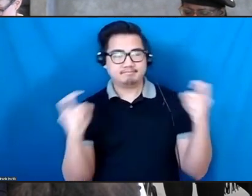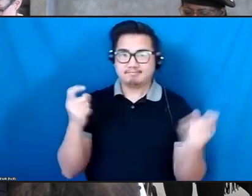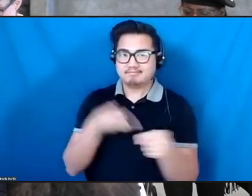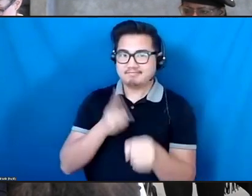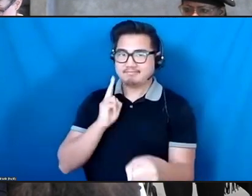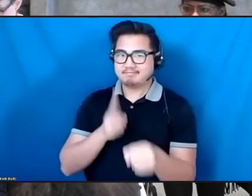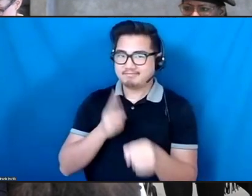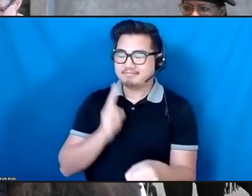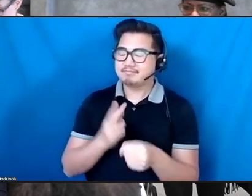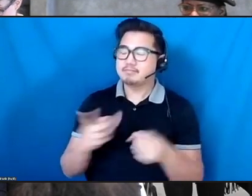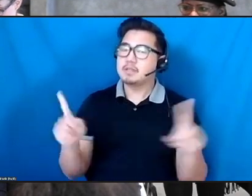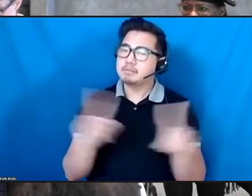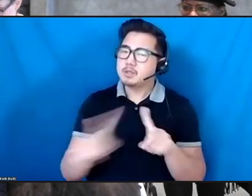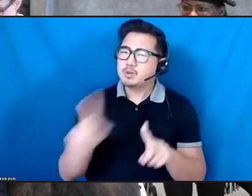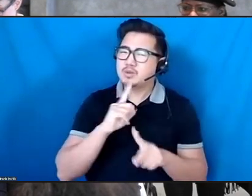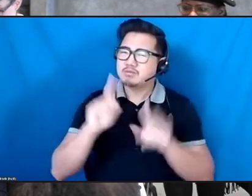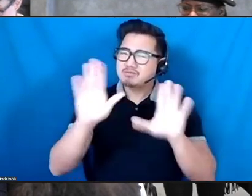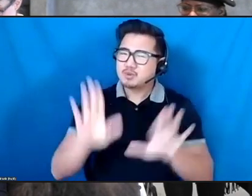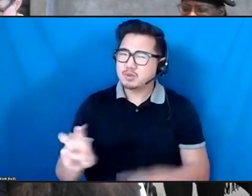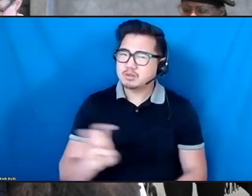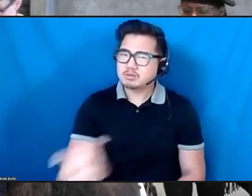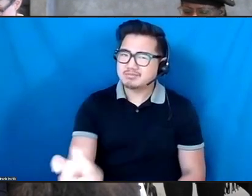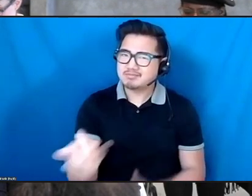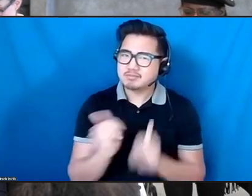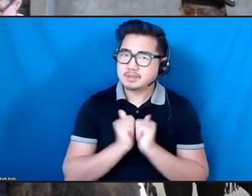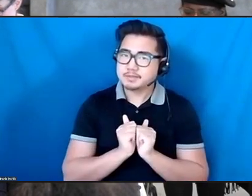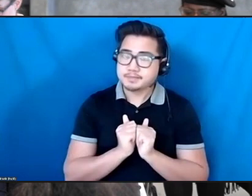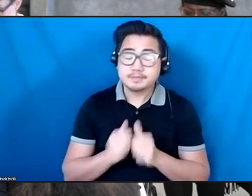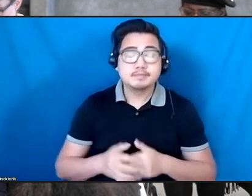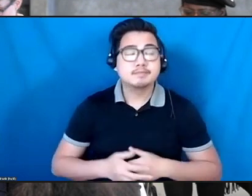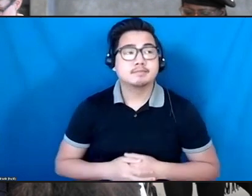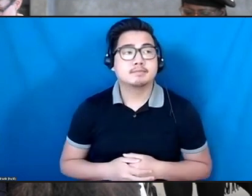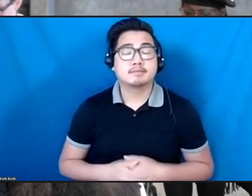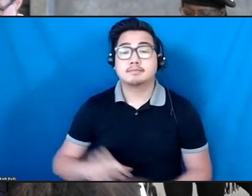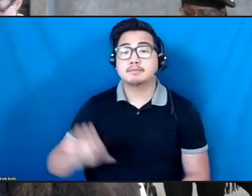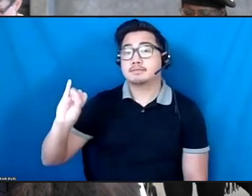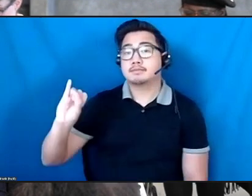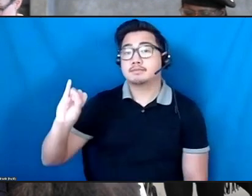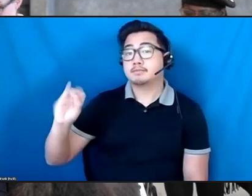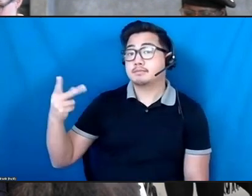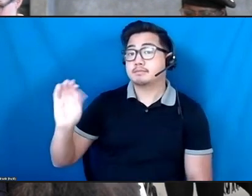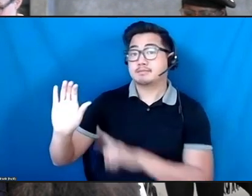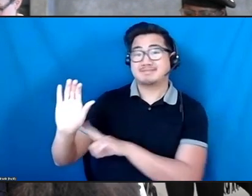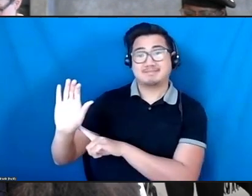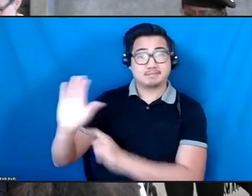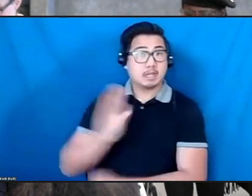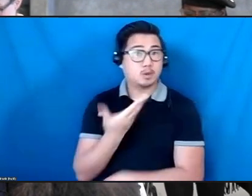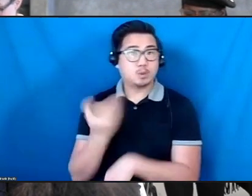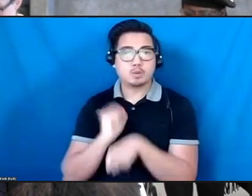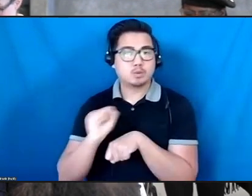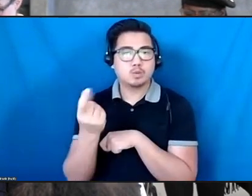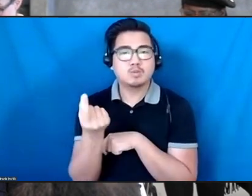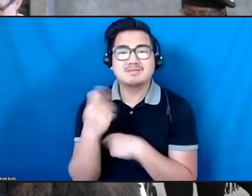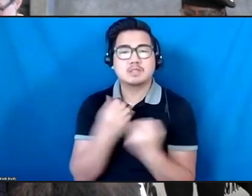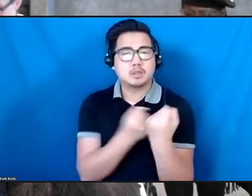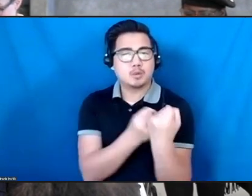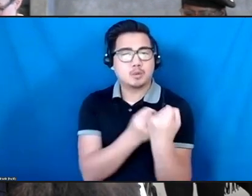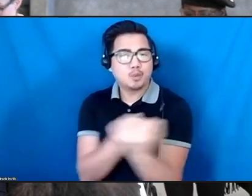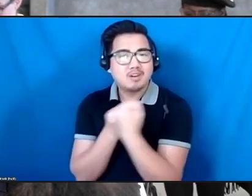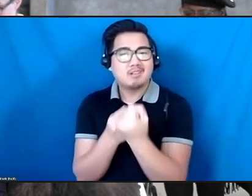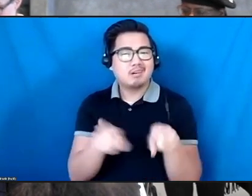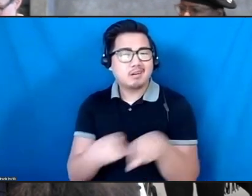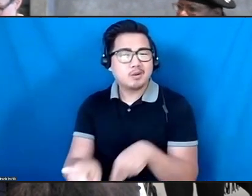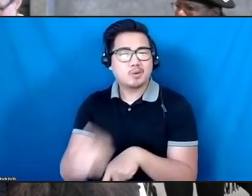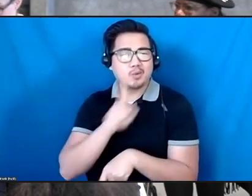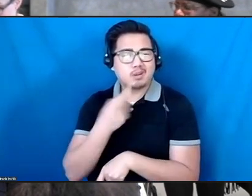journey that we've been on together. IPC does this work through advocacy, active learning, resource sharing,